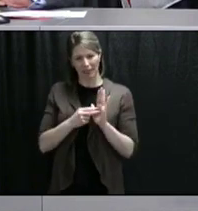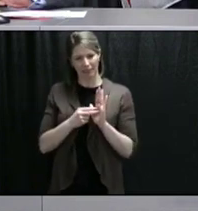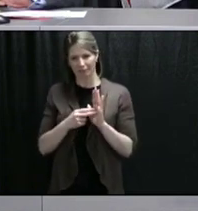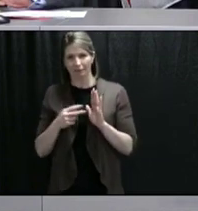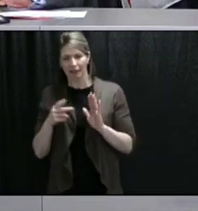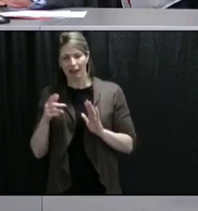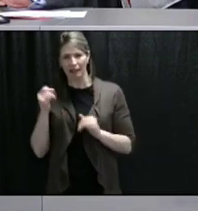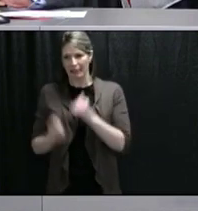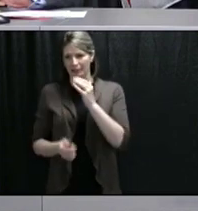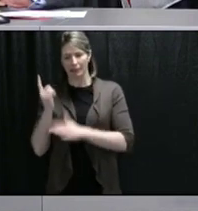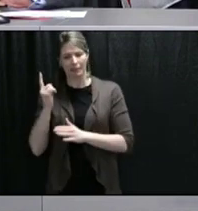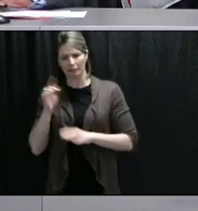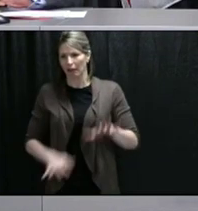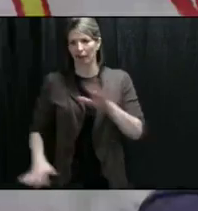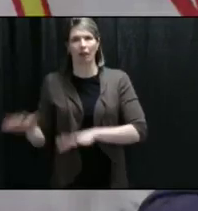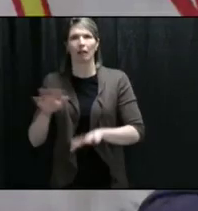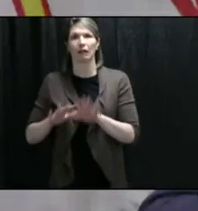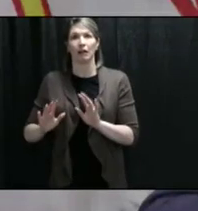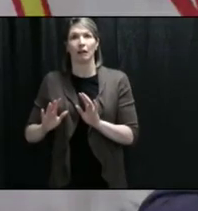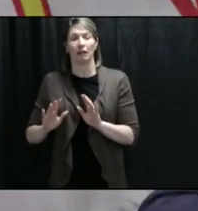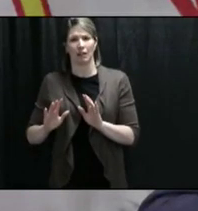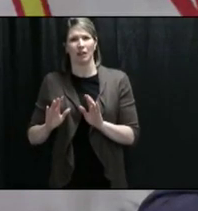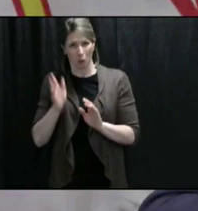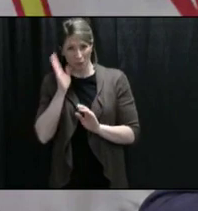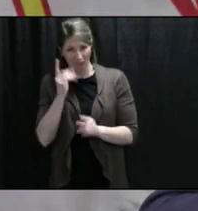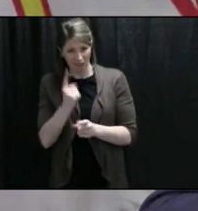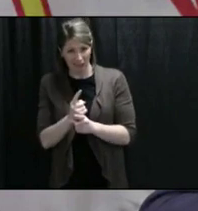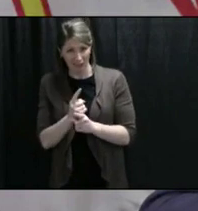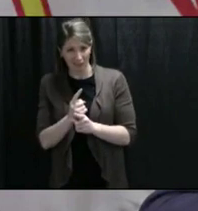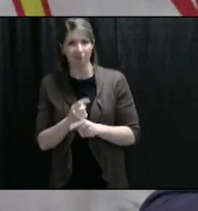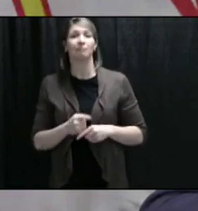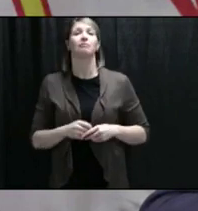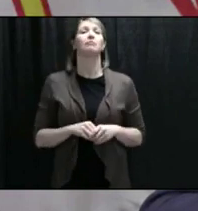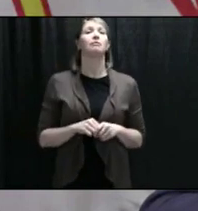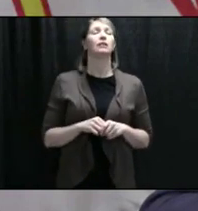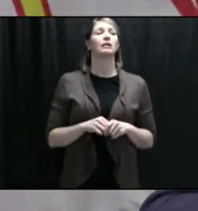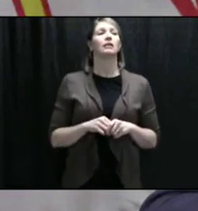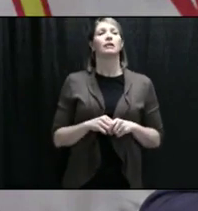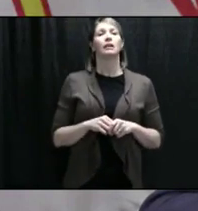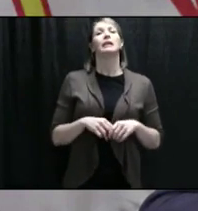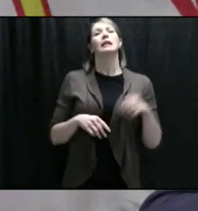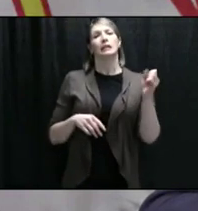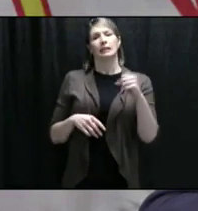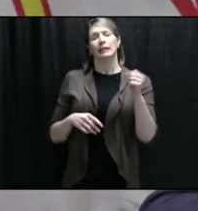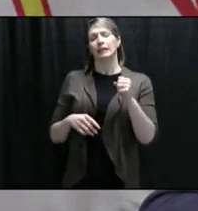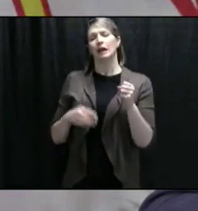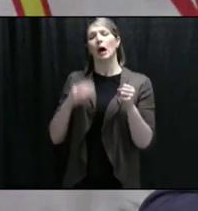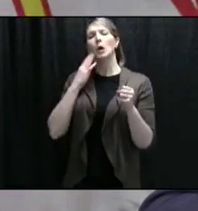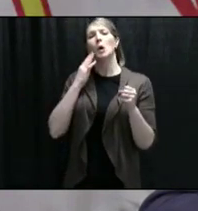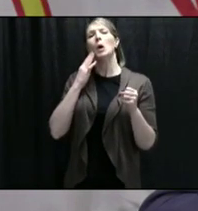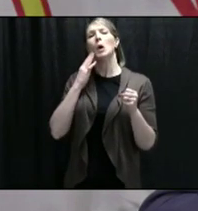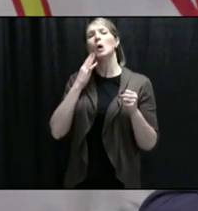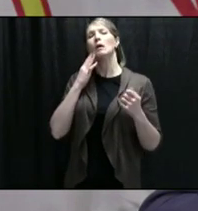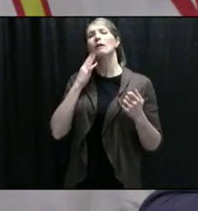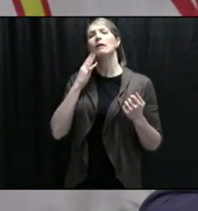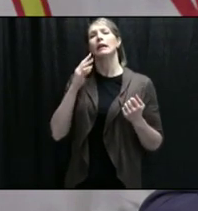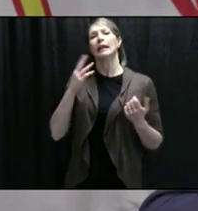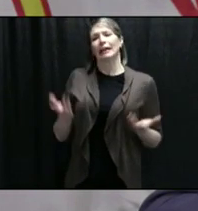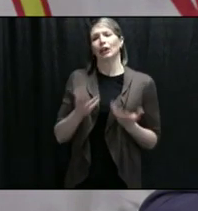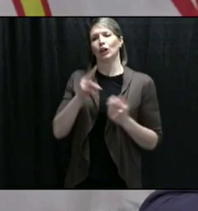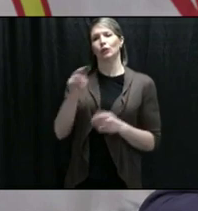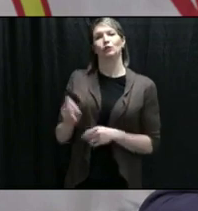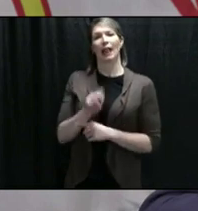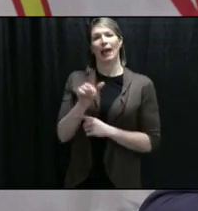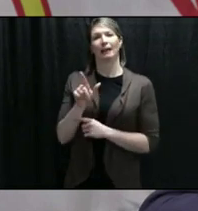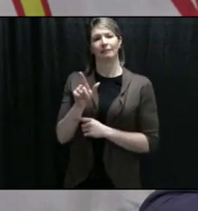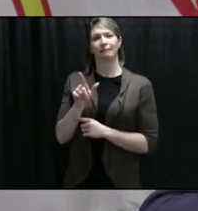these people? Yeah, so when you look at the opening and the history of the opening of the fishery in Newfoundland and Labrador, you know, as long as I think I've been doing what